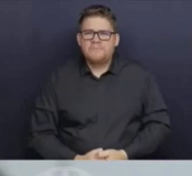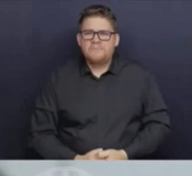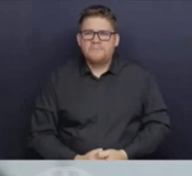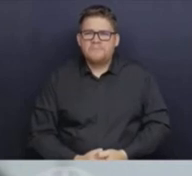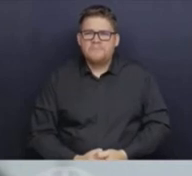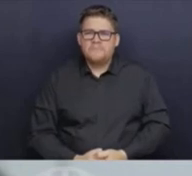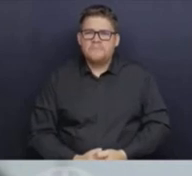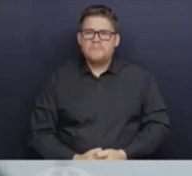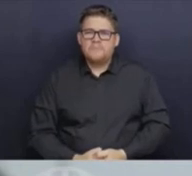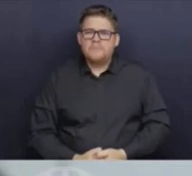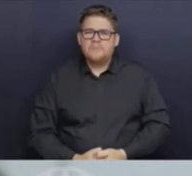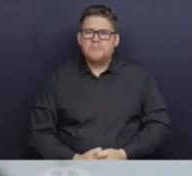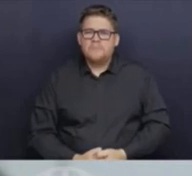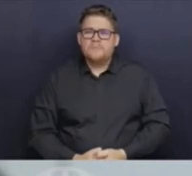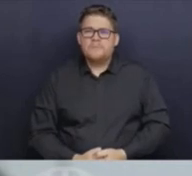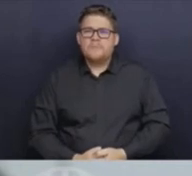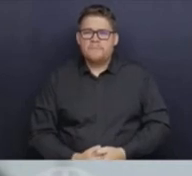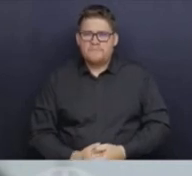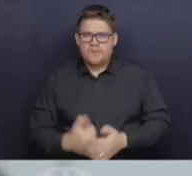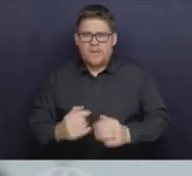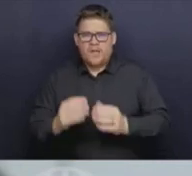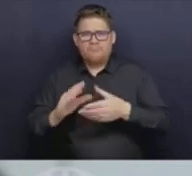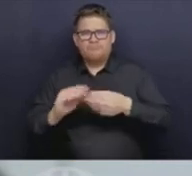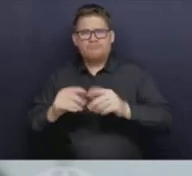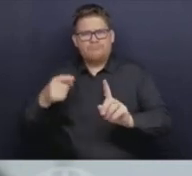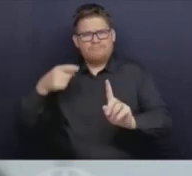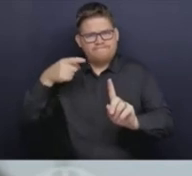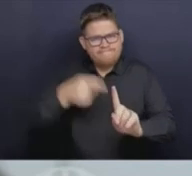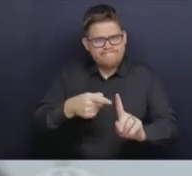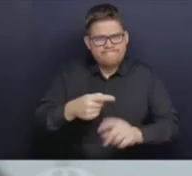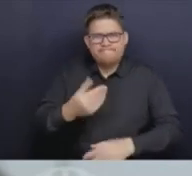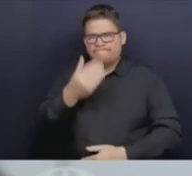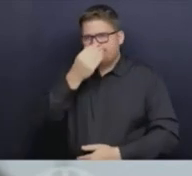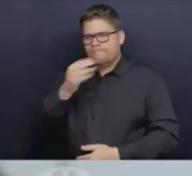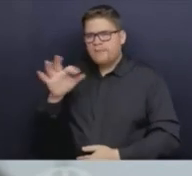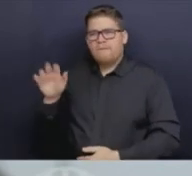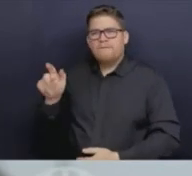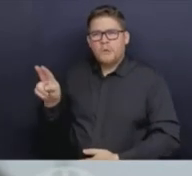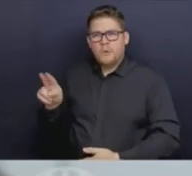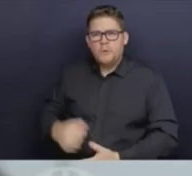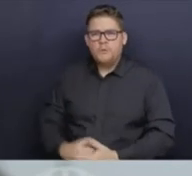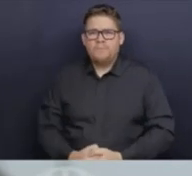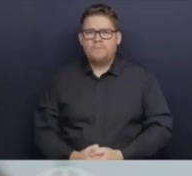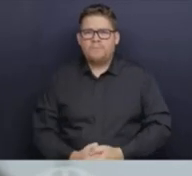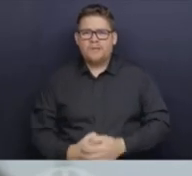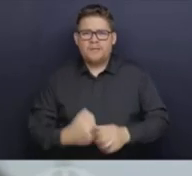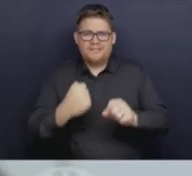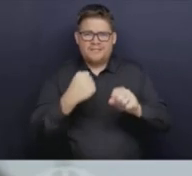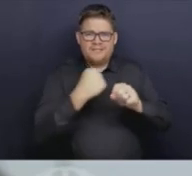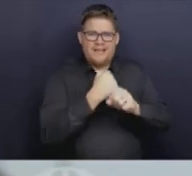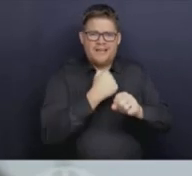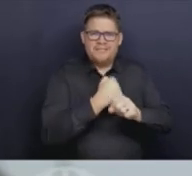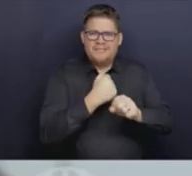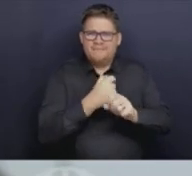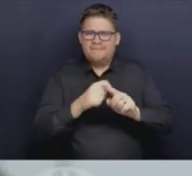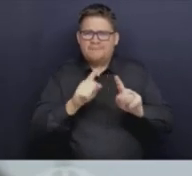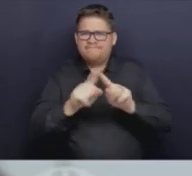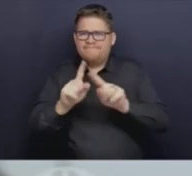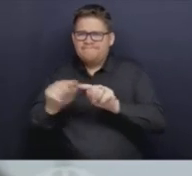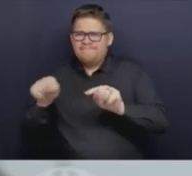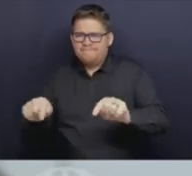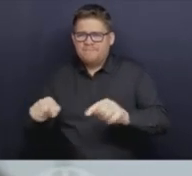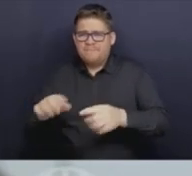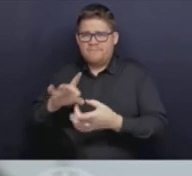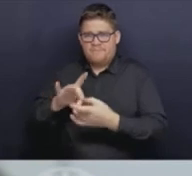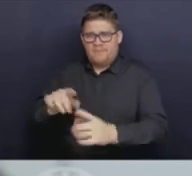influenza, our data indicate from these various different sources that influenza in all age groups has